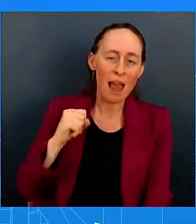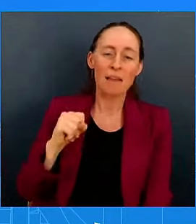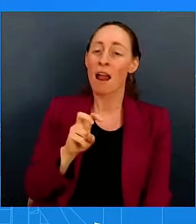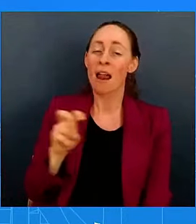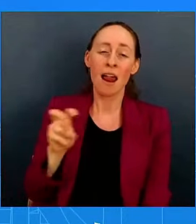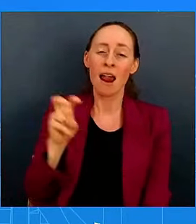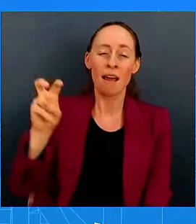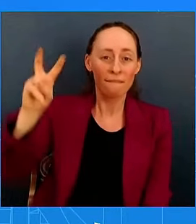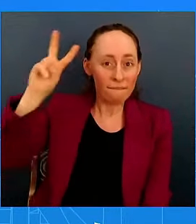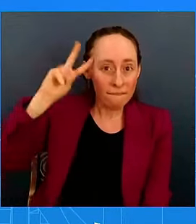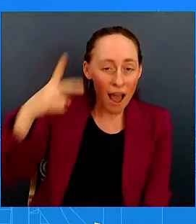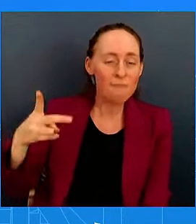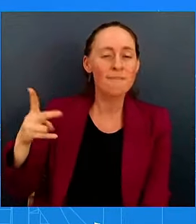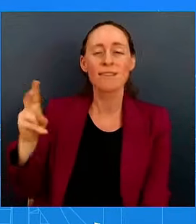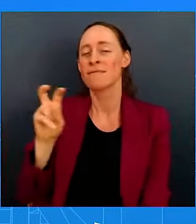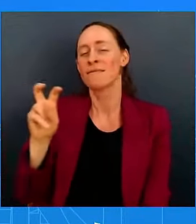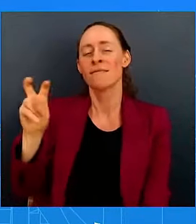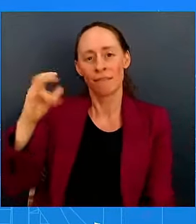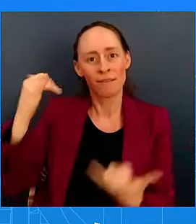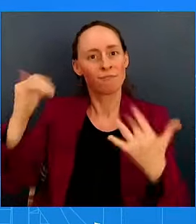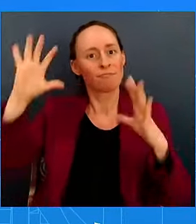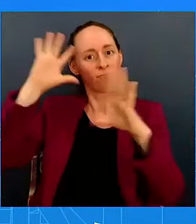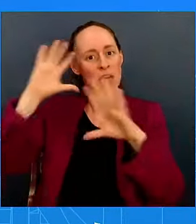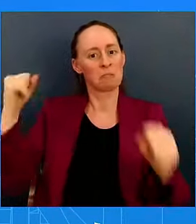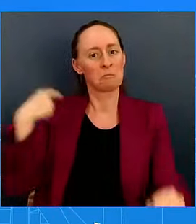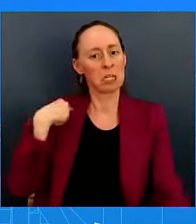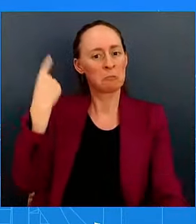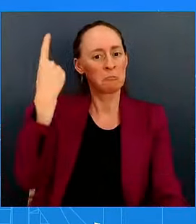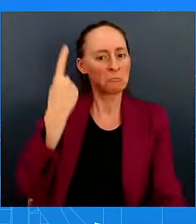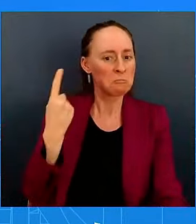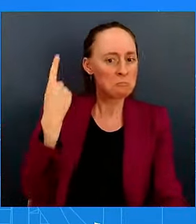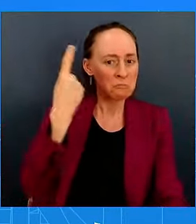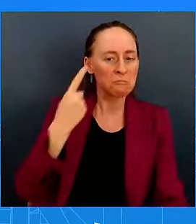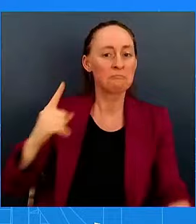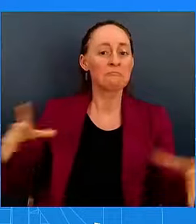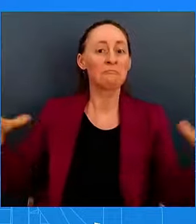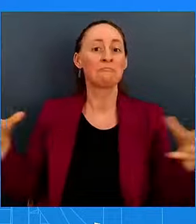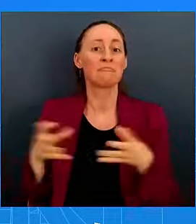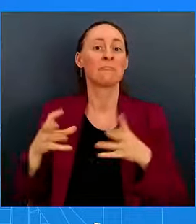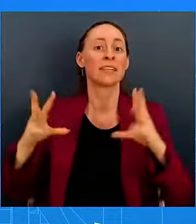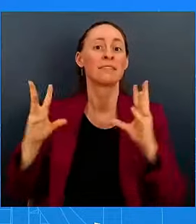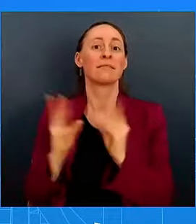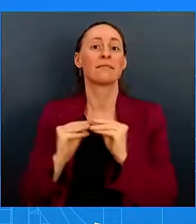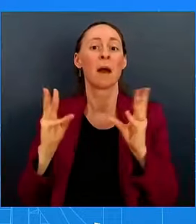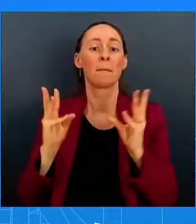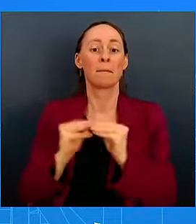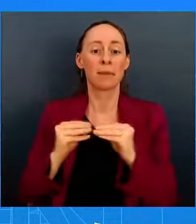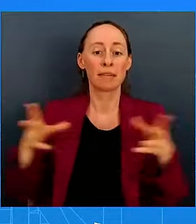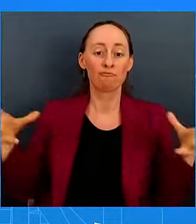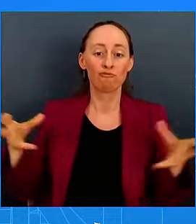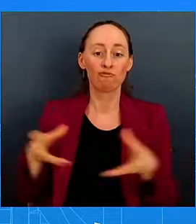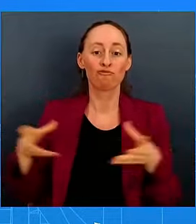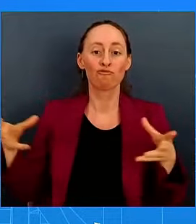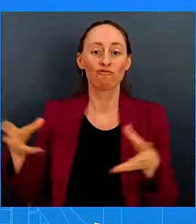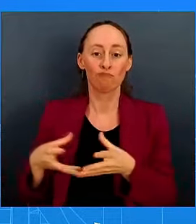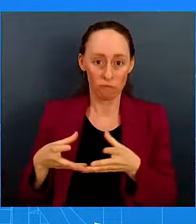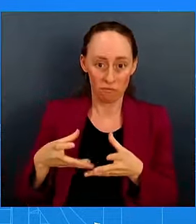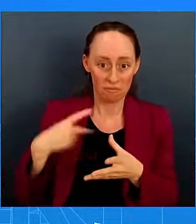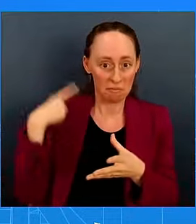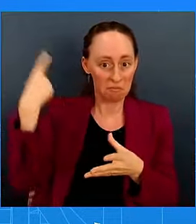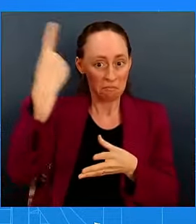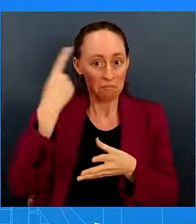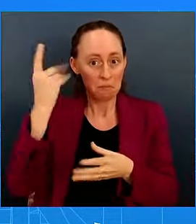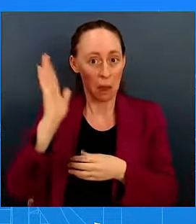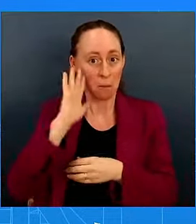into these summits, the Quad Summit and the UNGA meeting, how much will we see him speak in a personal way